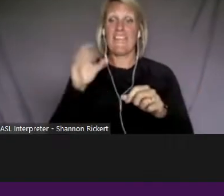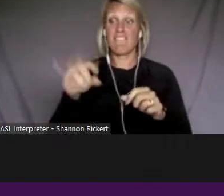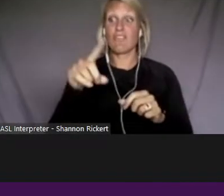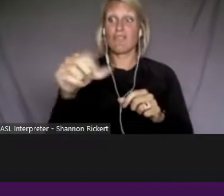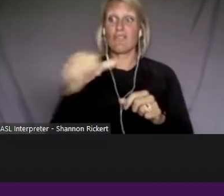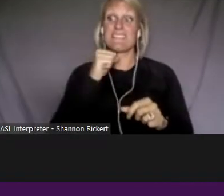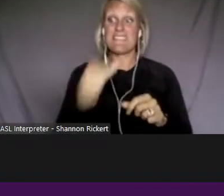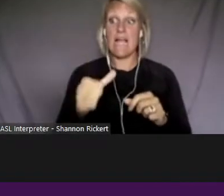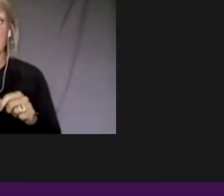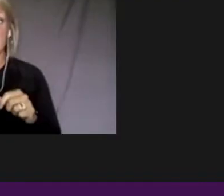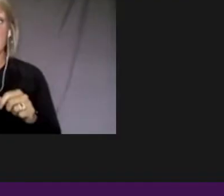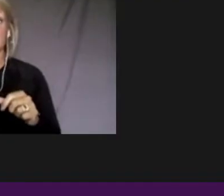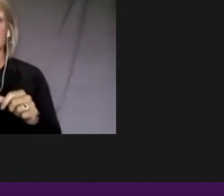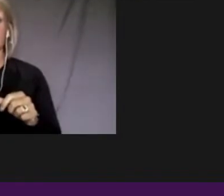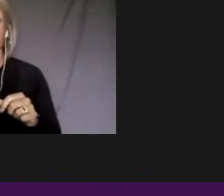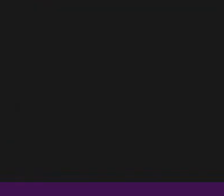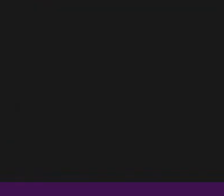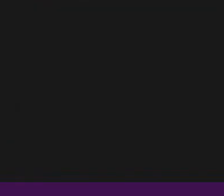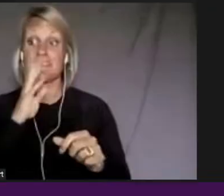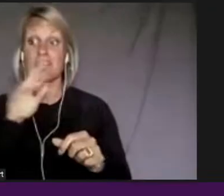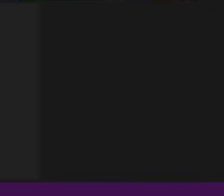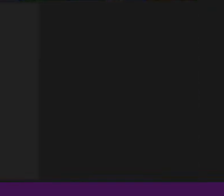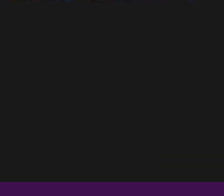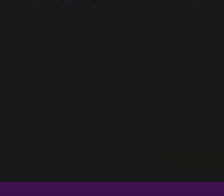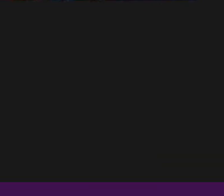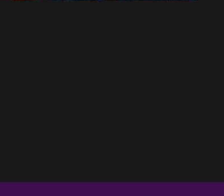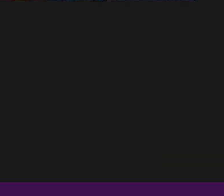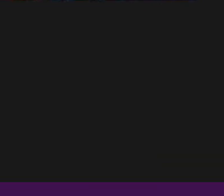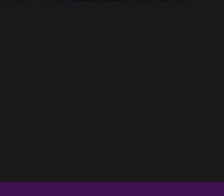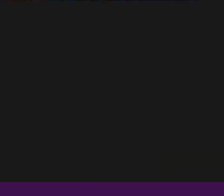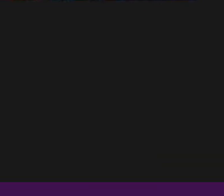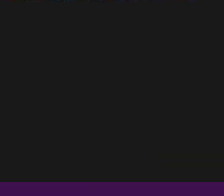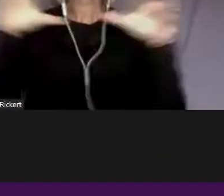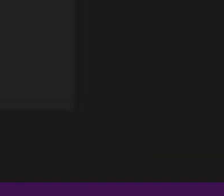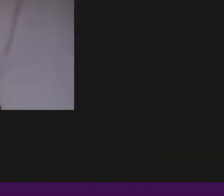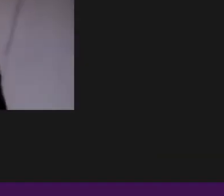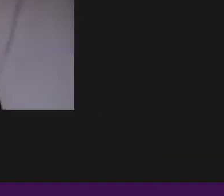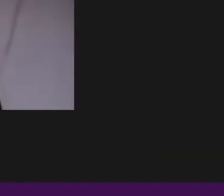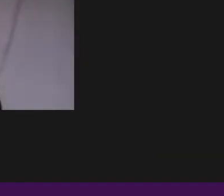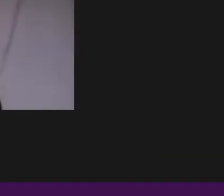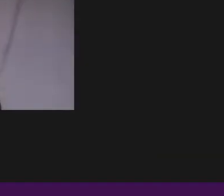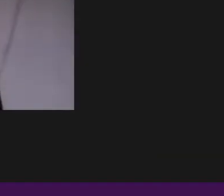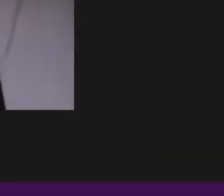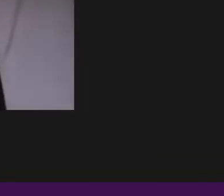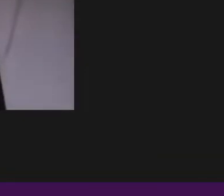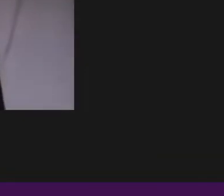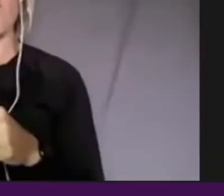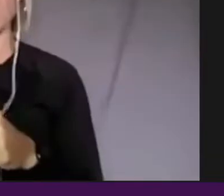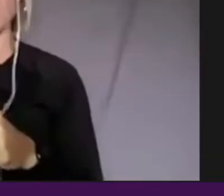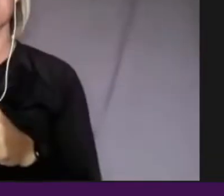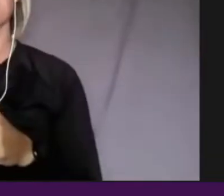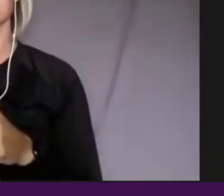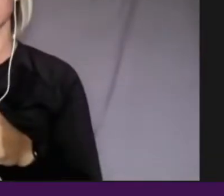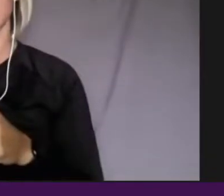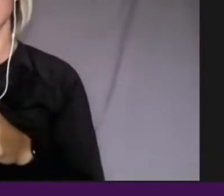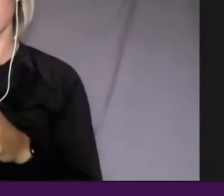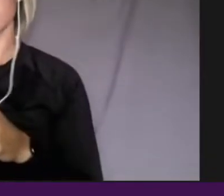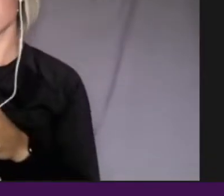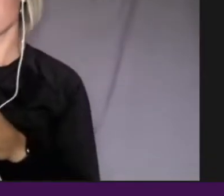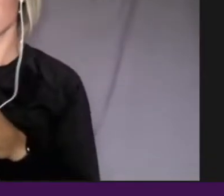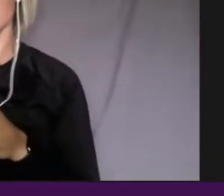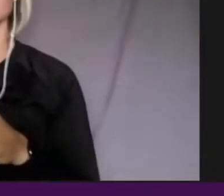And our first group up will be Cameo and Leola, who are here to talk about